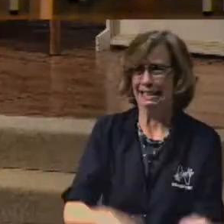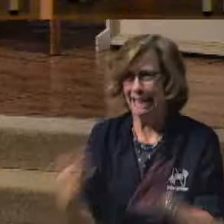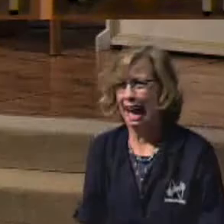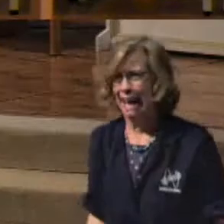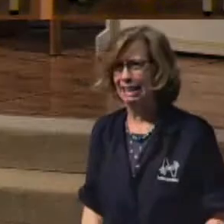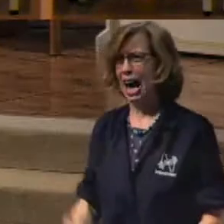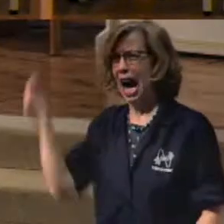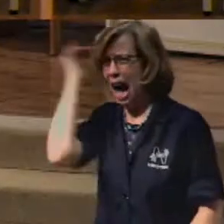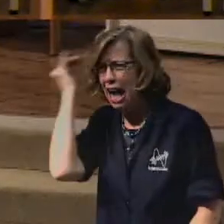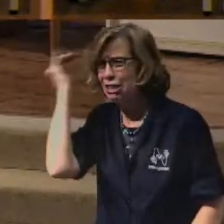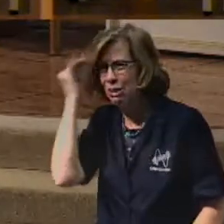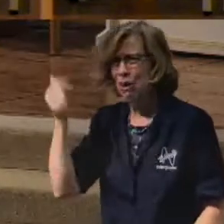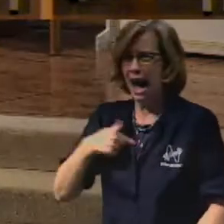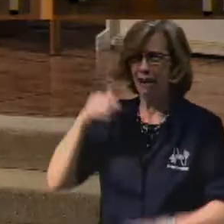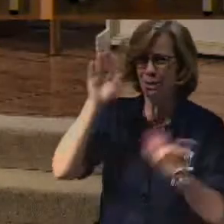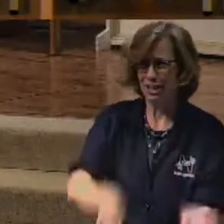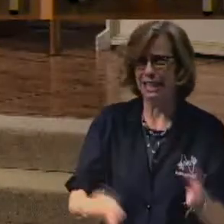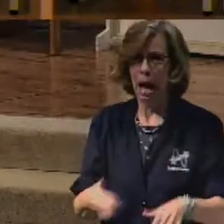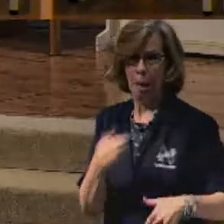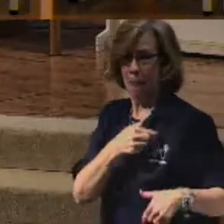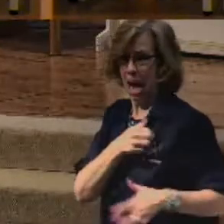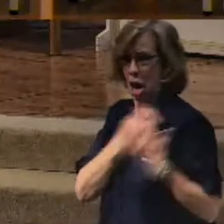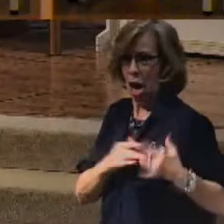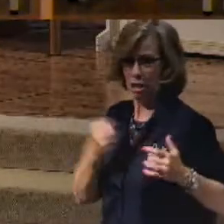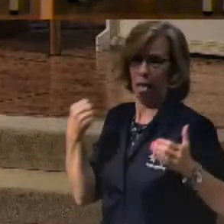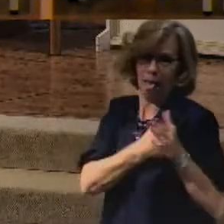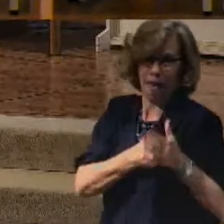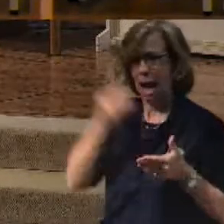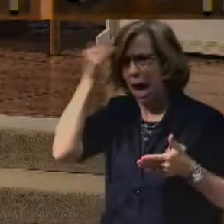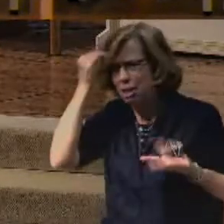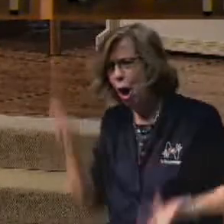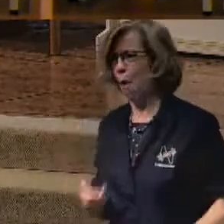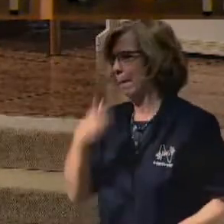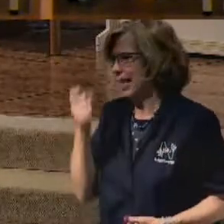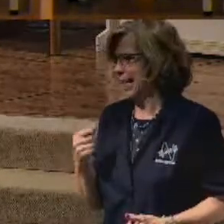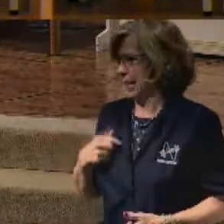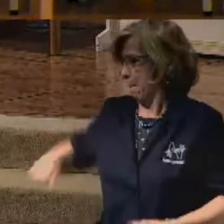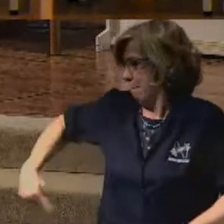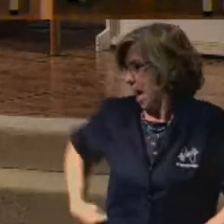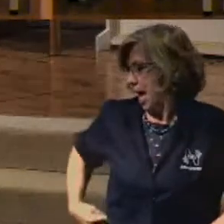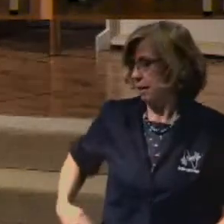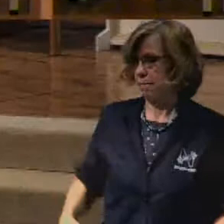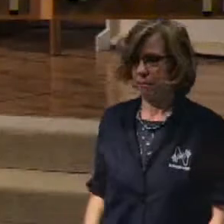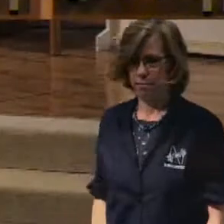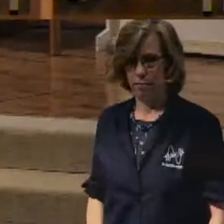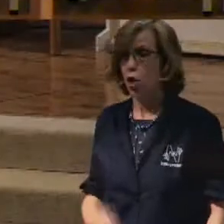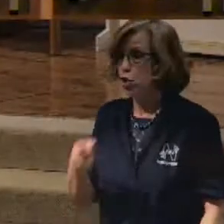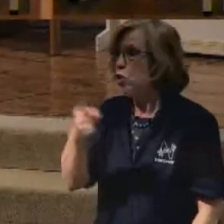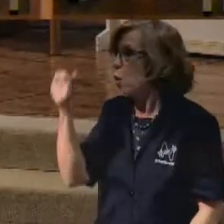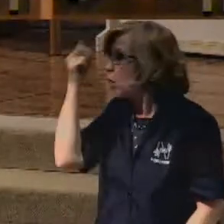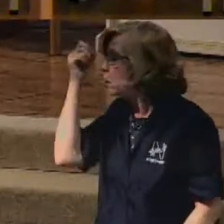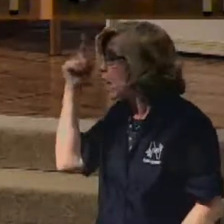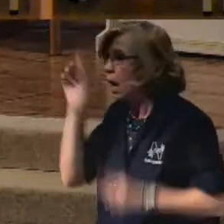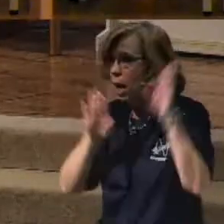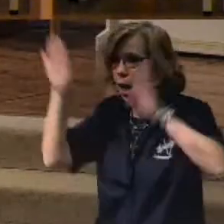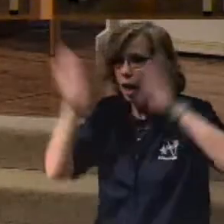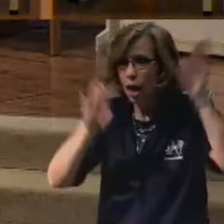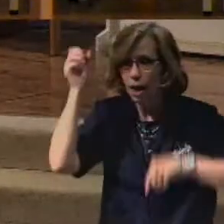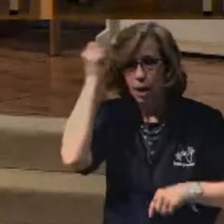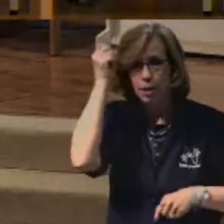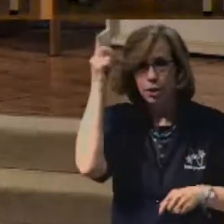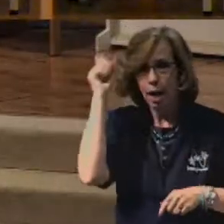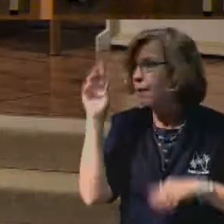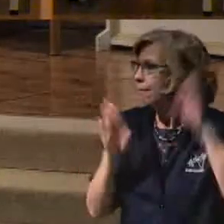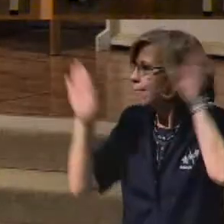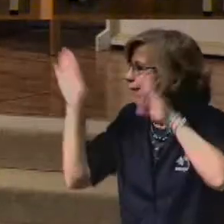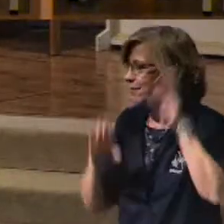I knew I'm just, I'm having a heart attack. I'm sure. That's what it is. Pain right here. Anybody, anybody get a witness on that? You